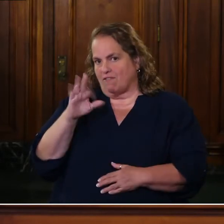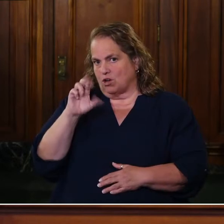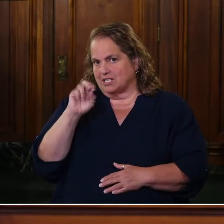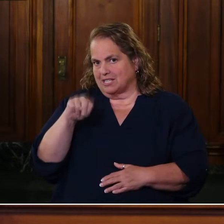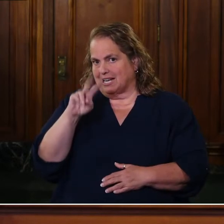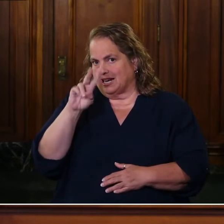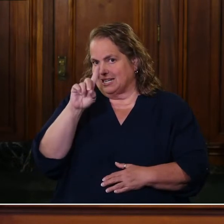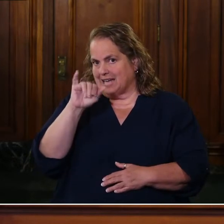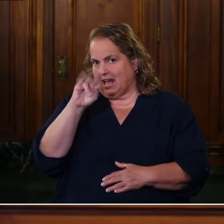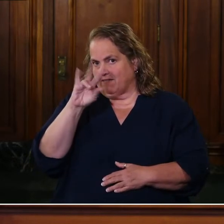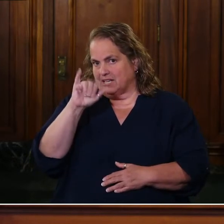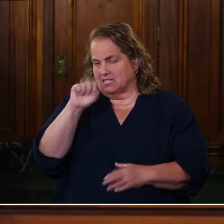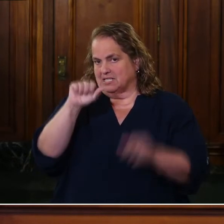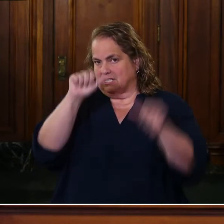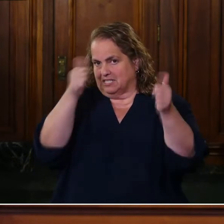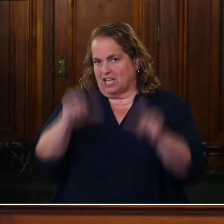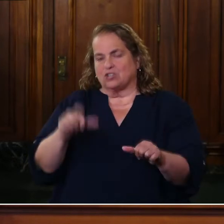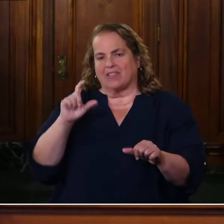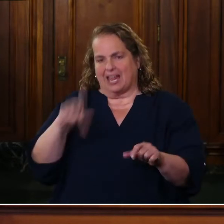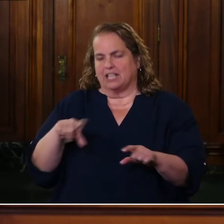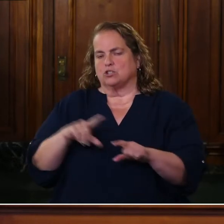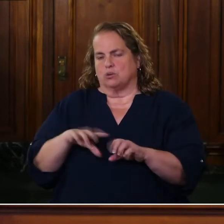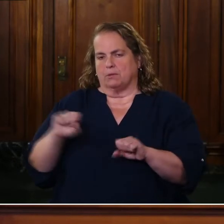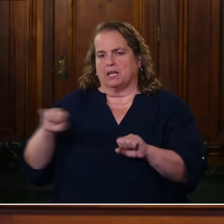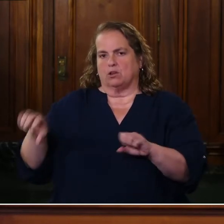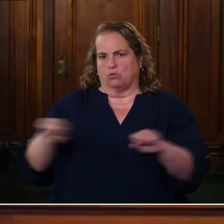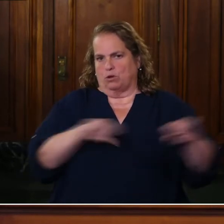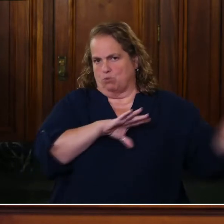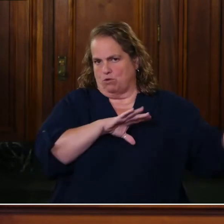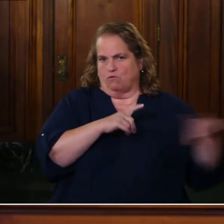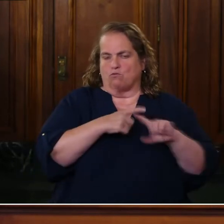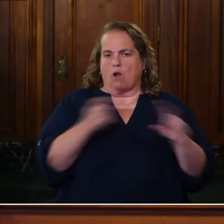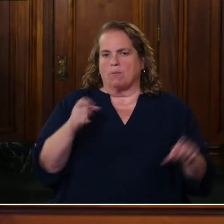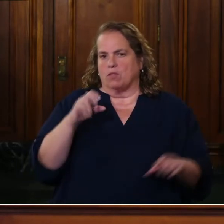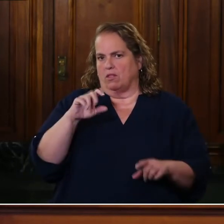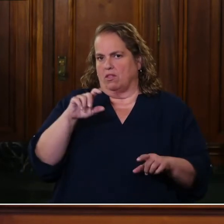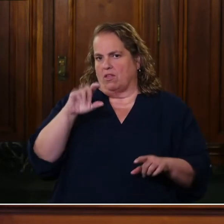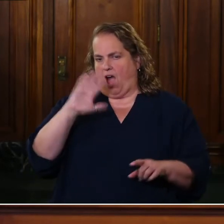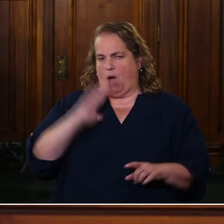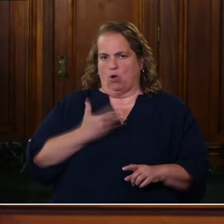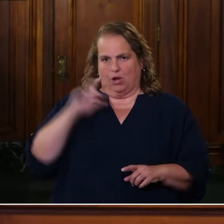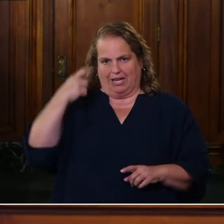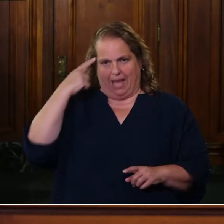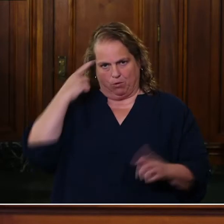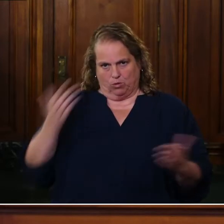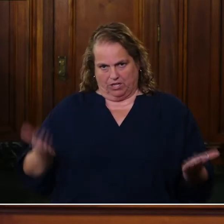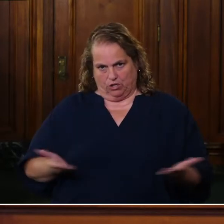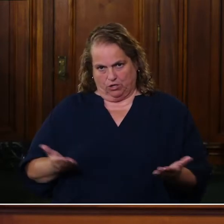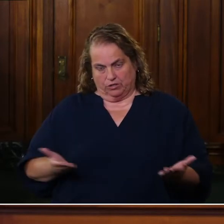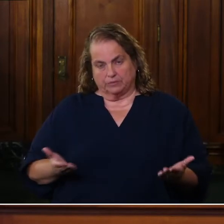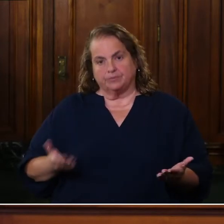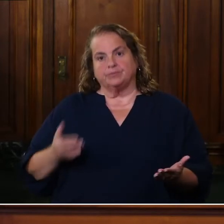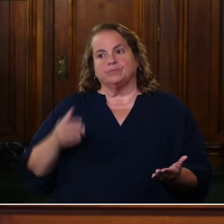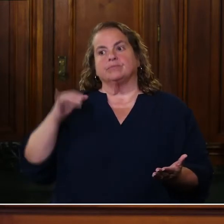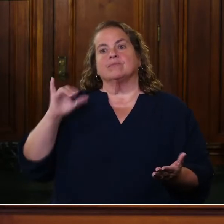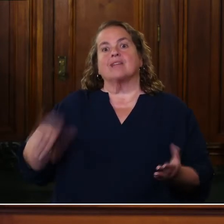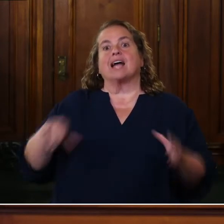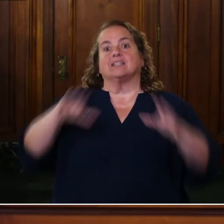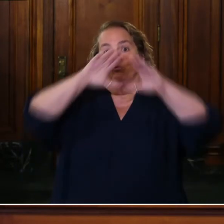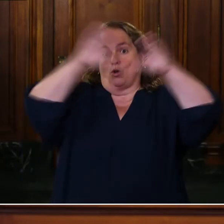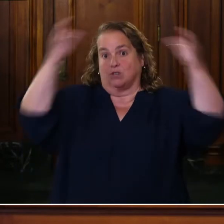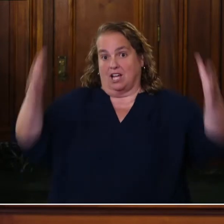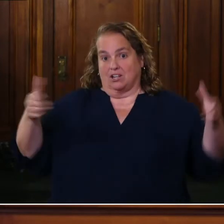uh, in, in the rotunda of, of this Capitol. I believe it is a symbol that divides us and, um,